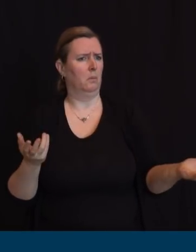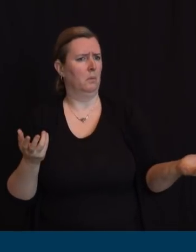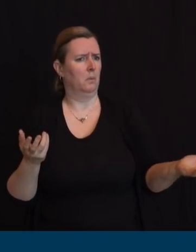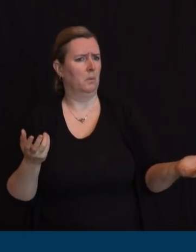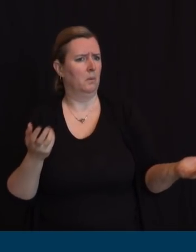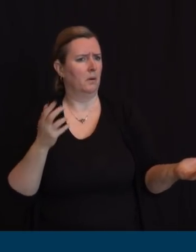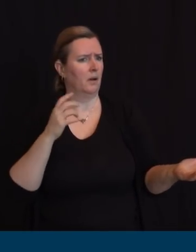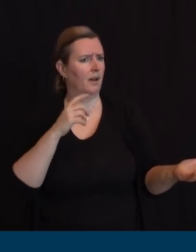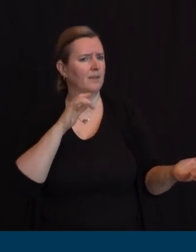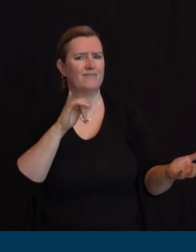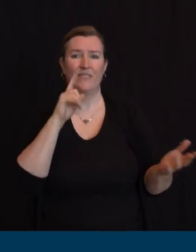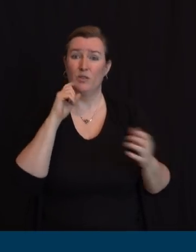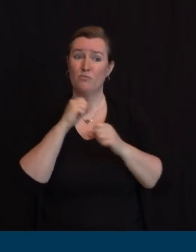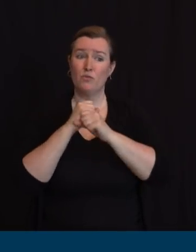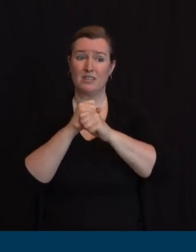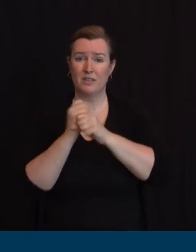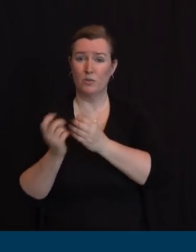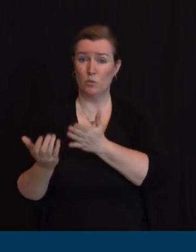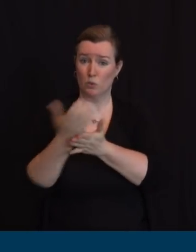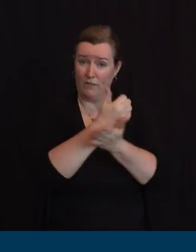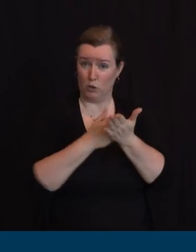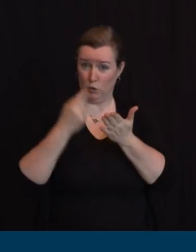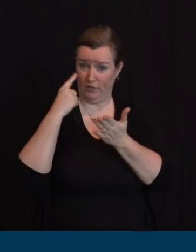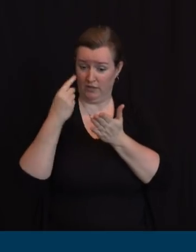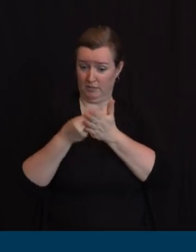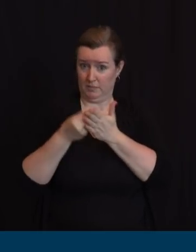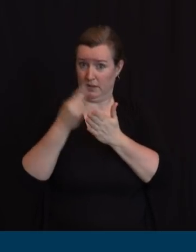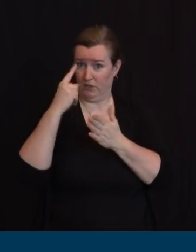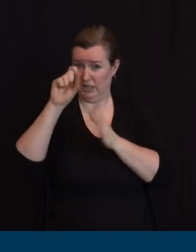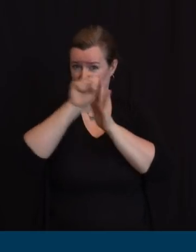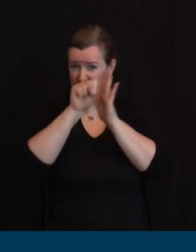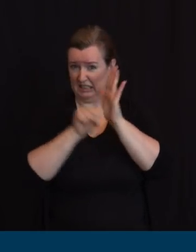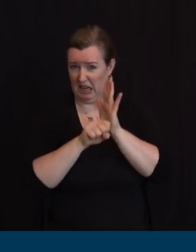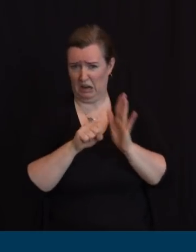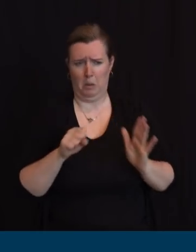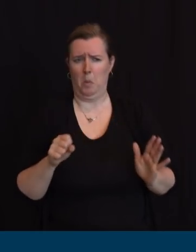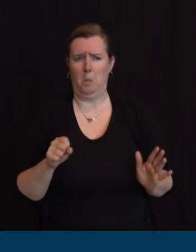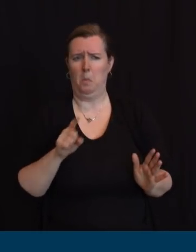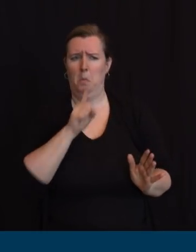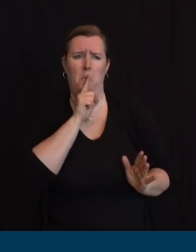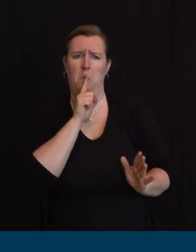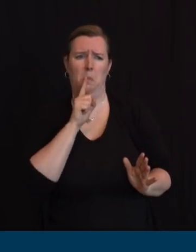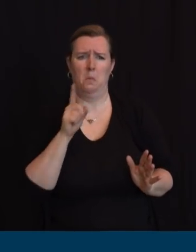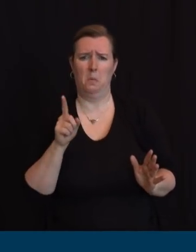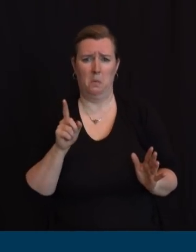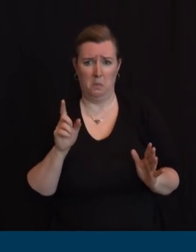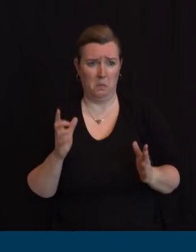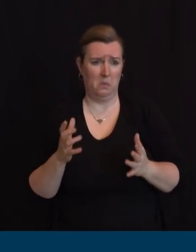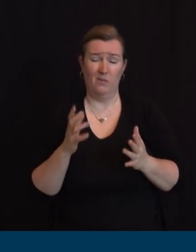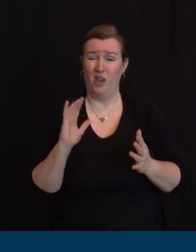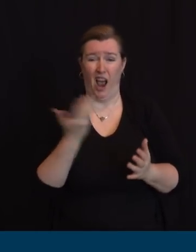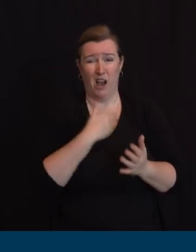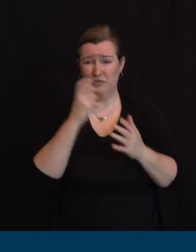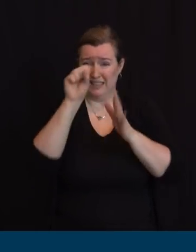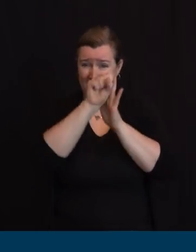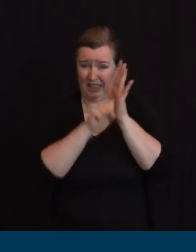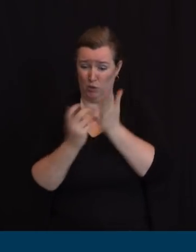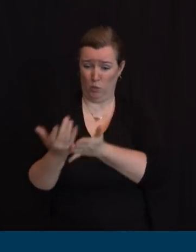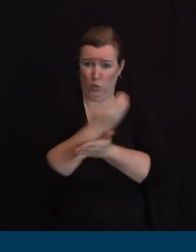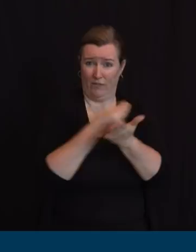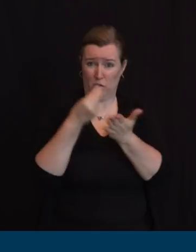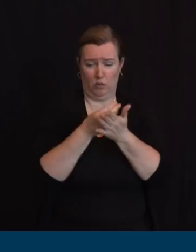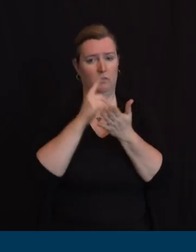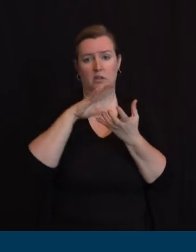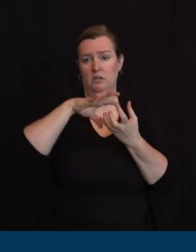that is they've fallen off a cliff but on a serious note and I know your question is serious if you're in a